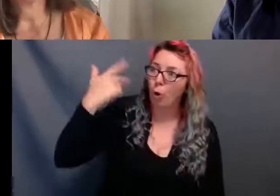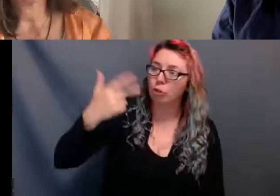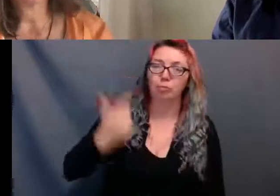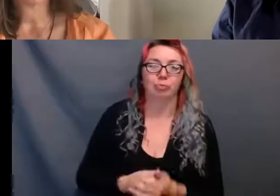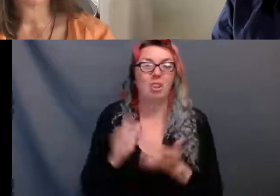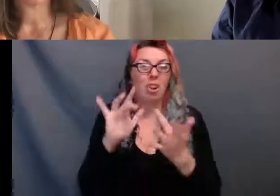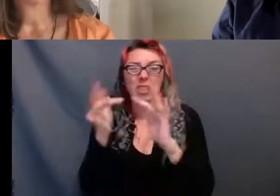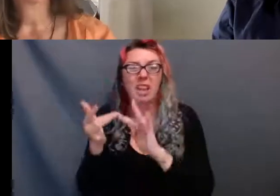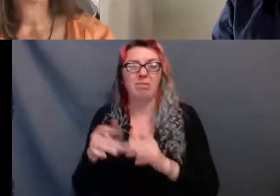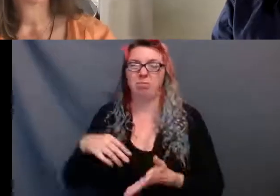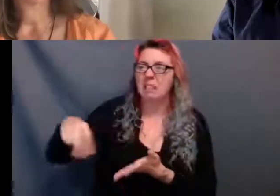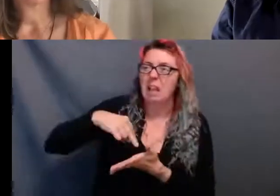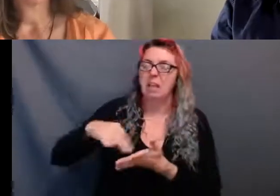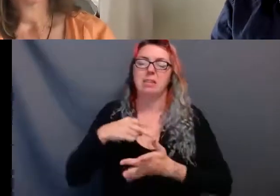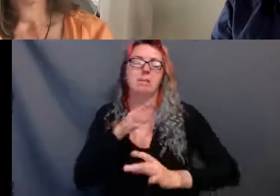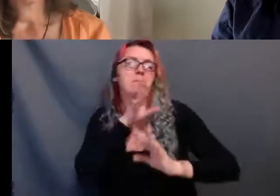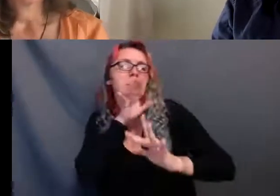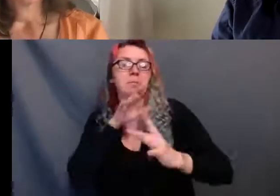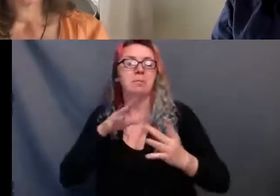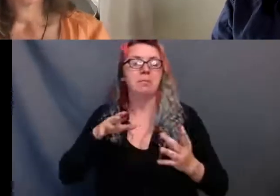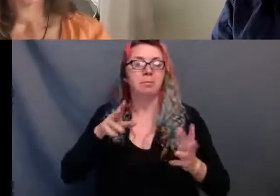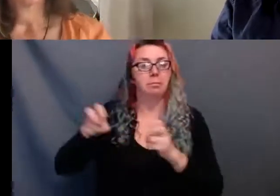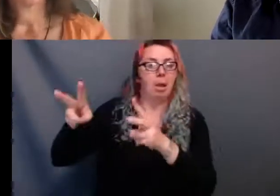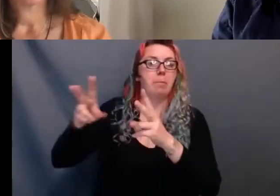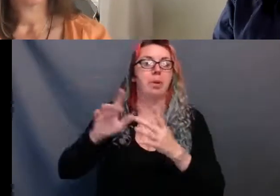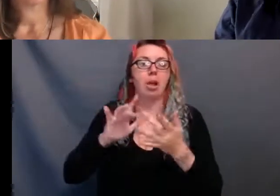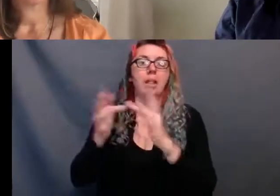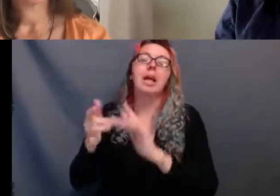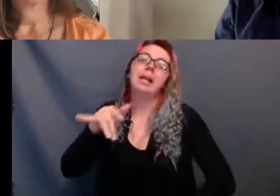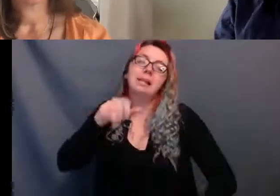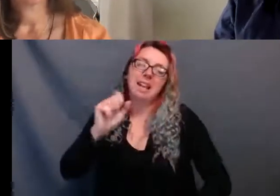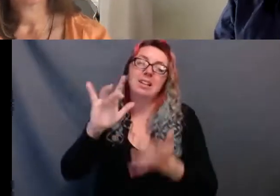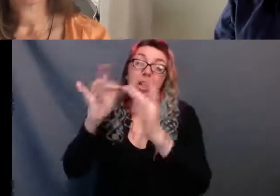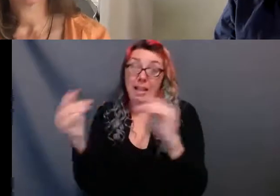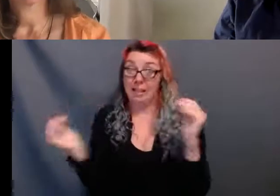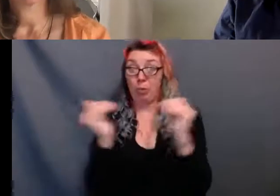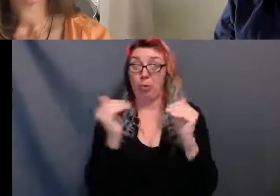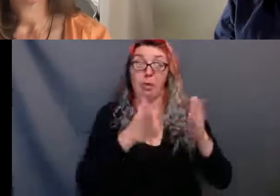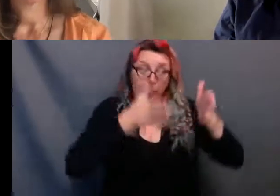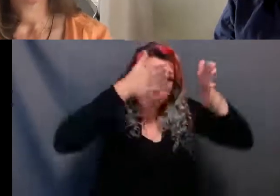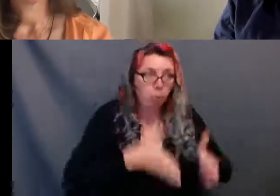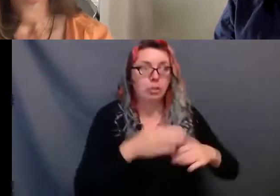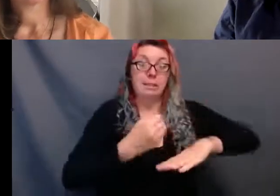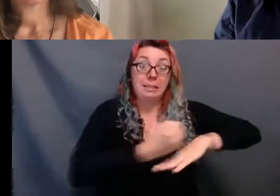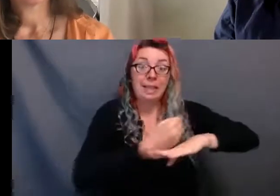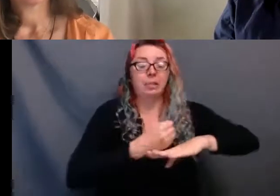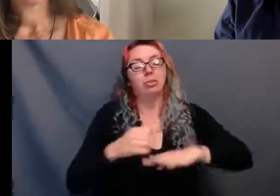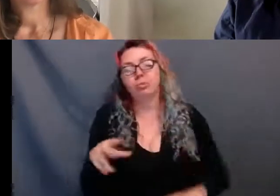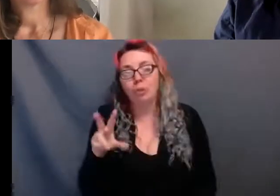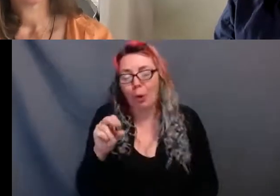This is, of course, no substitute for in the flesh live reality. But when there is no other option,